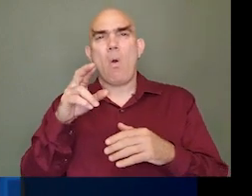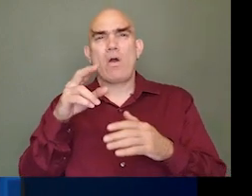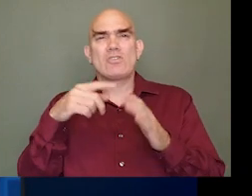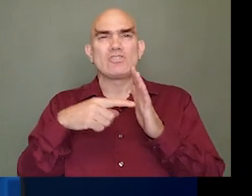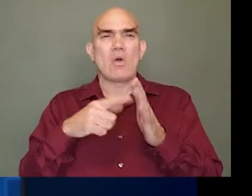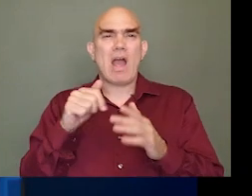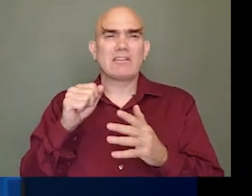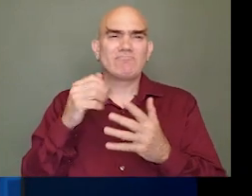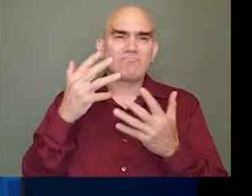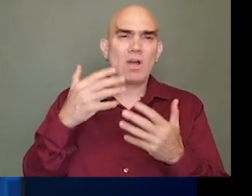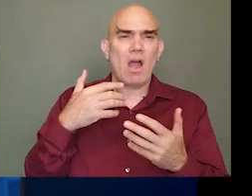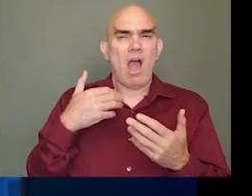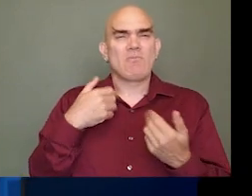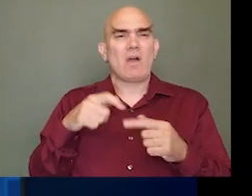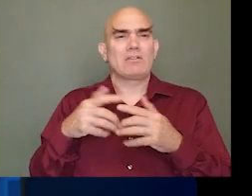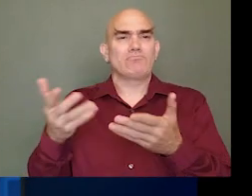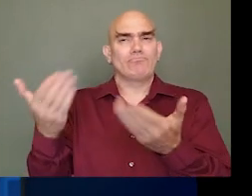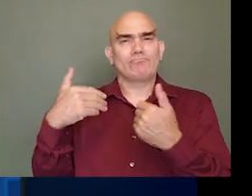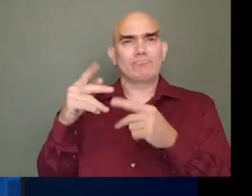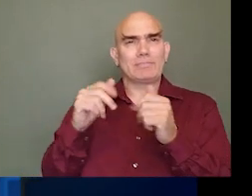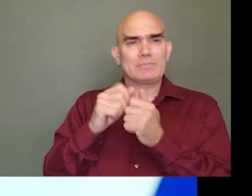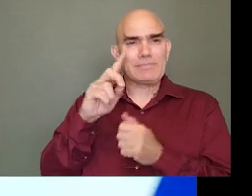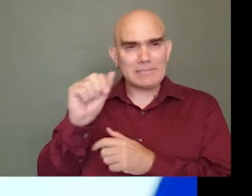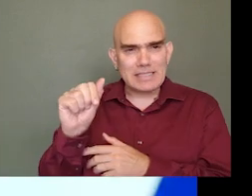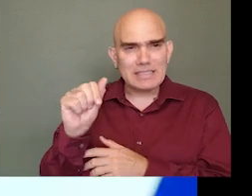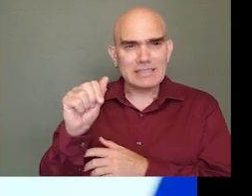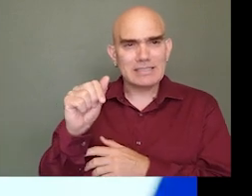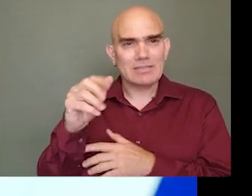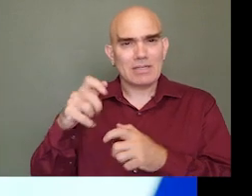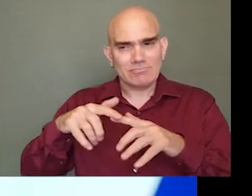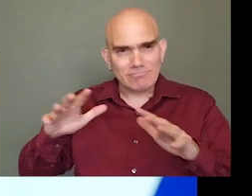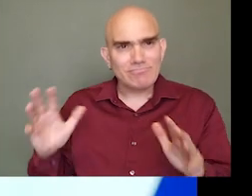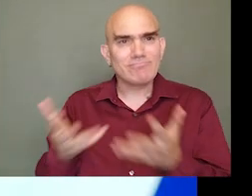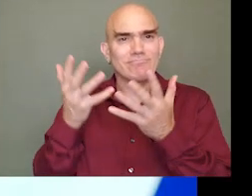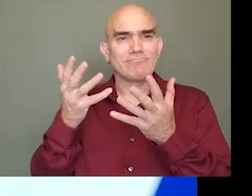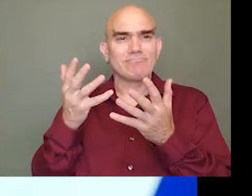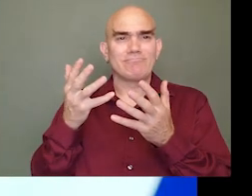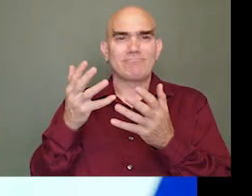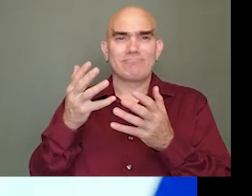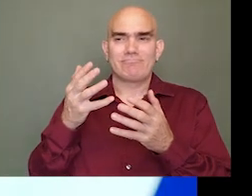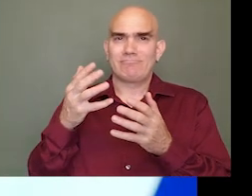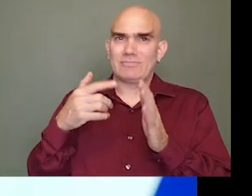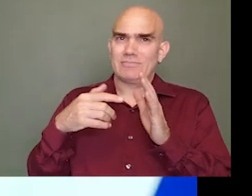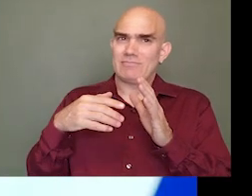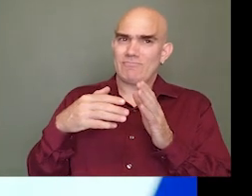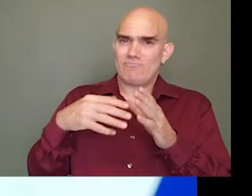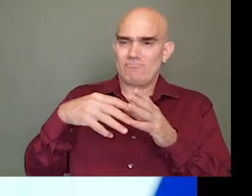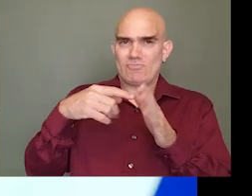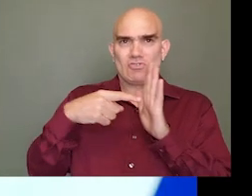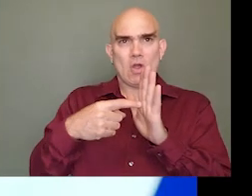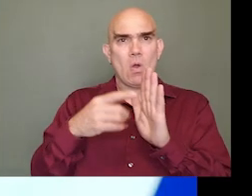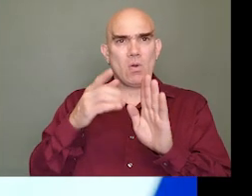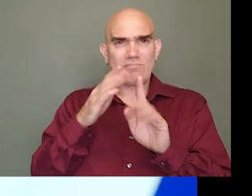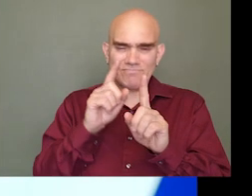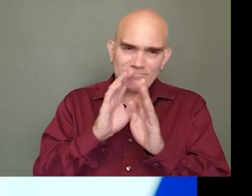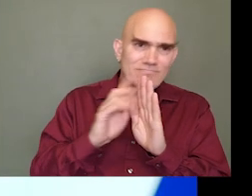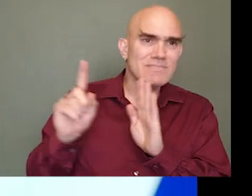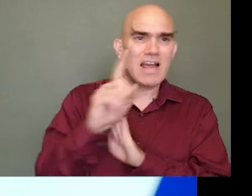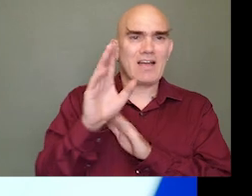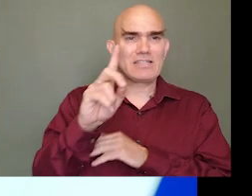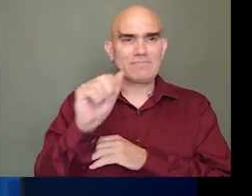And people with disabilities want to be proud that they're disabled, and they're able to be problem solvers,